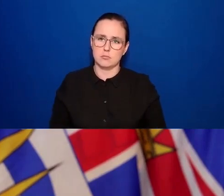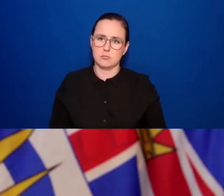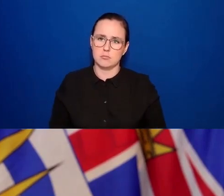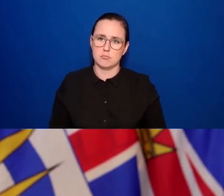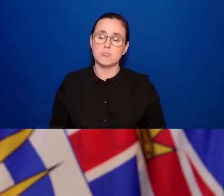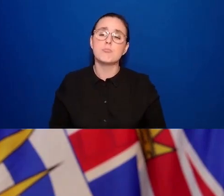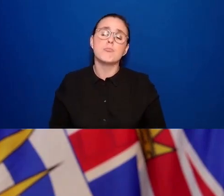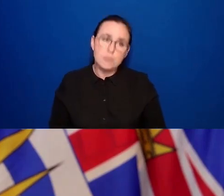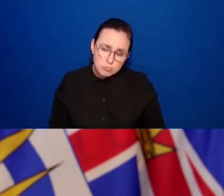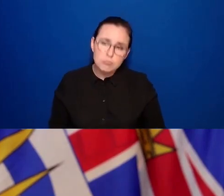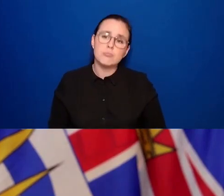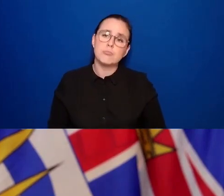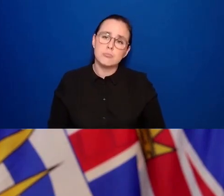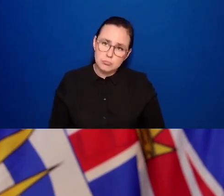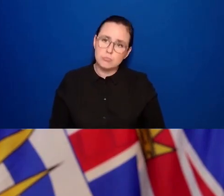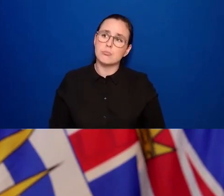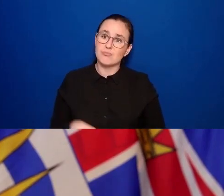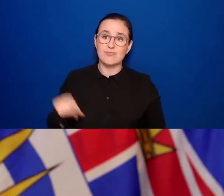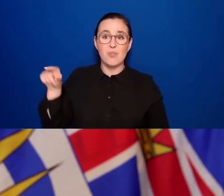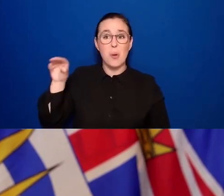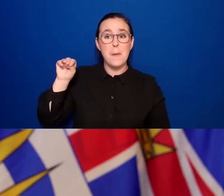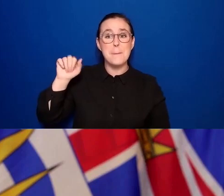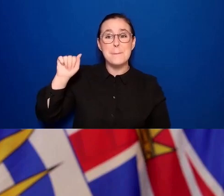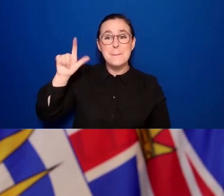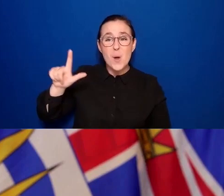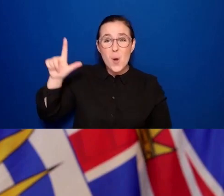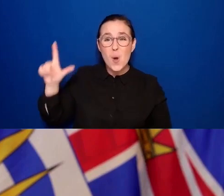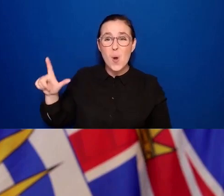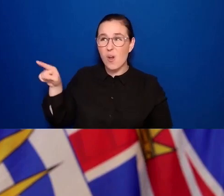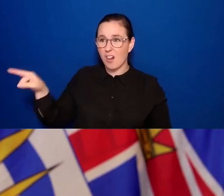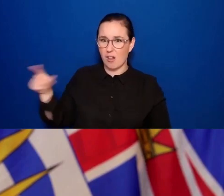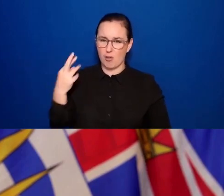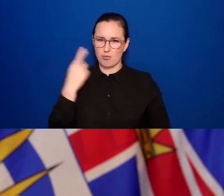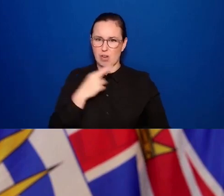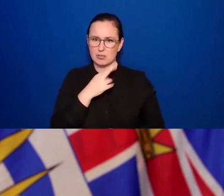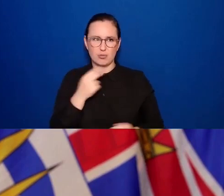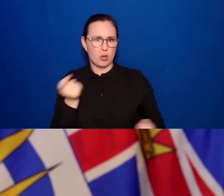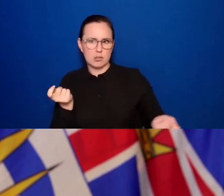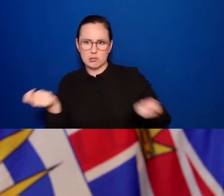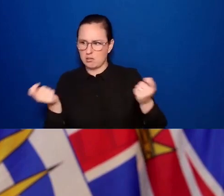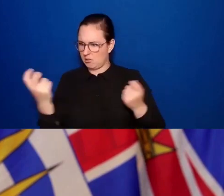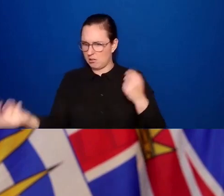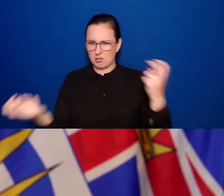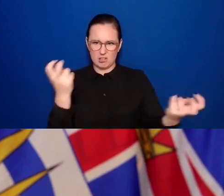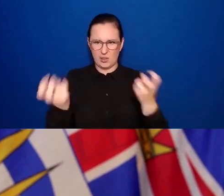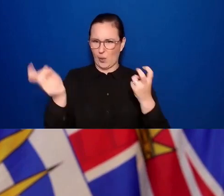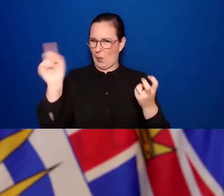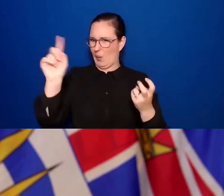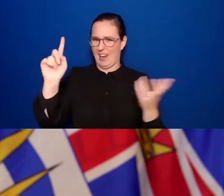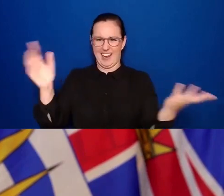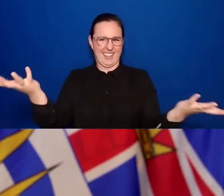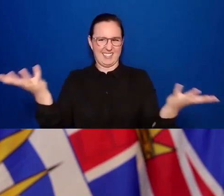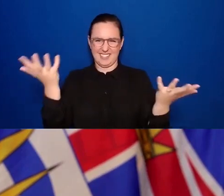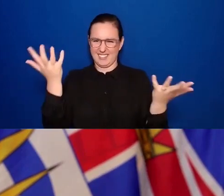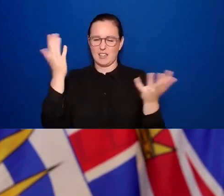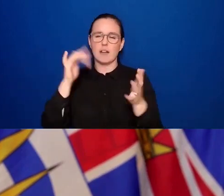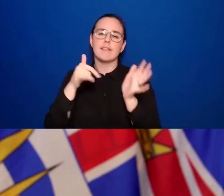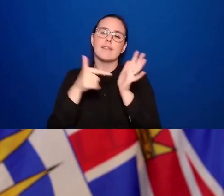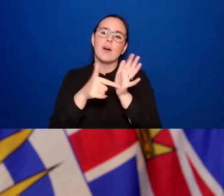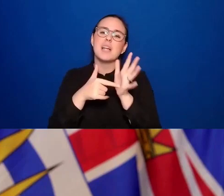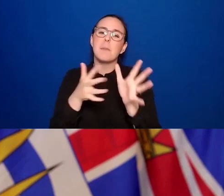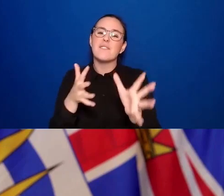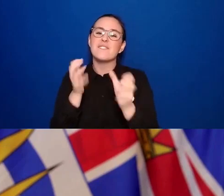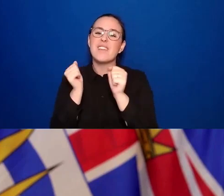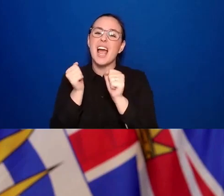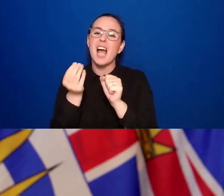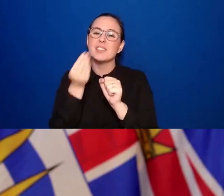where somebody is sitting down. They don't have people who are up there greeting people when they come in. So places like fast food restaurants, the risk is